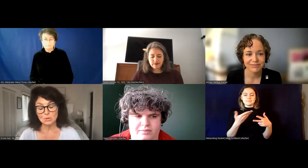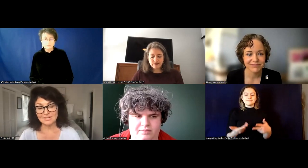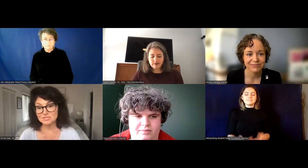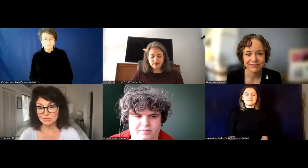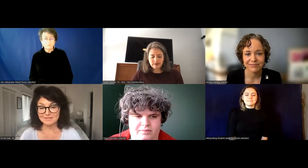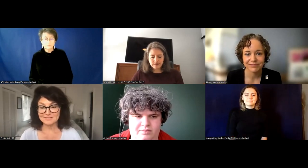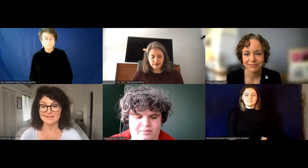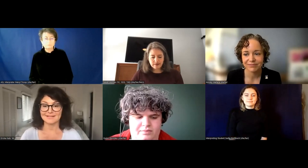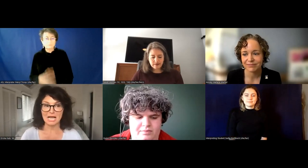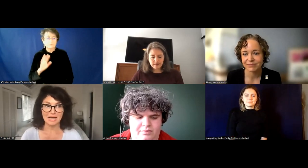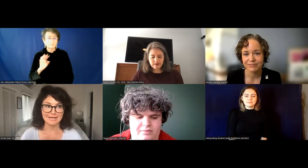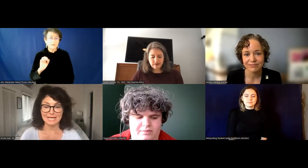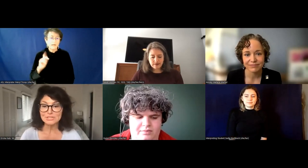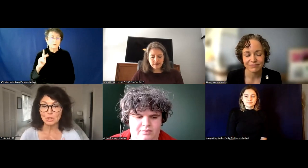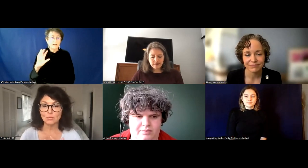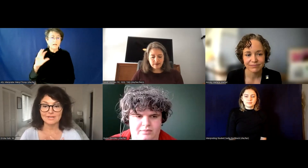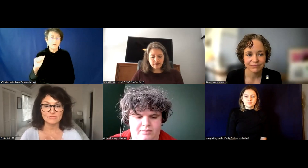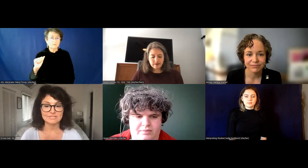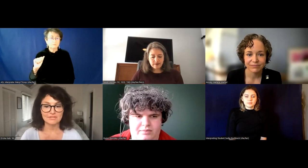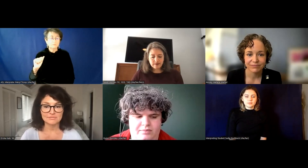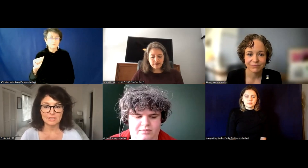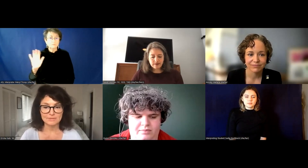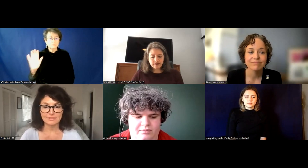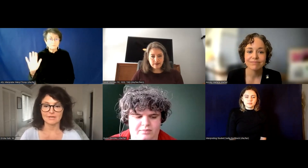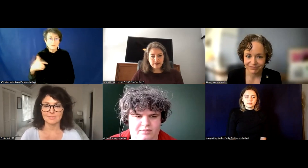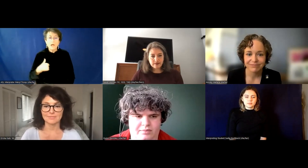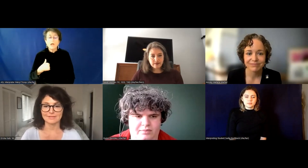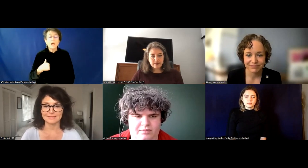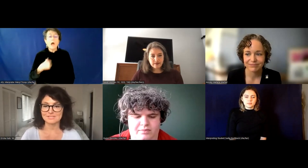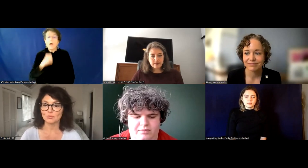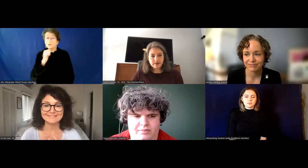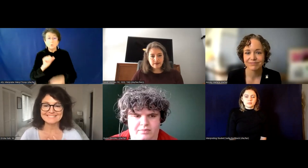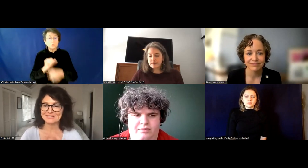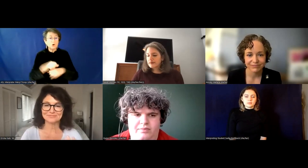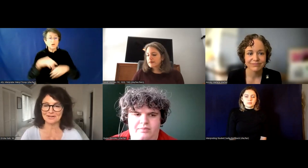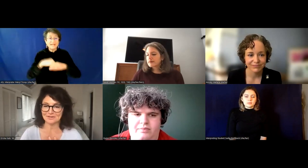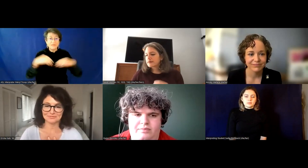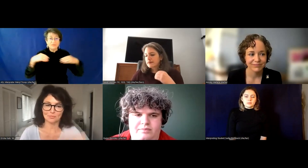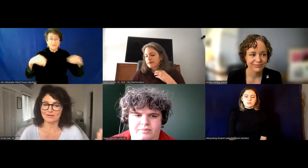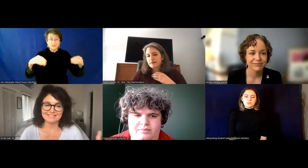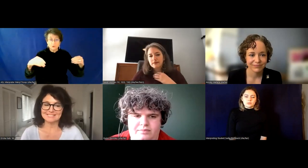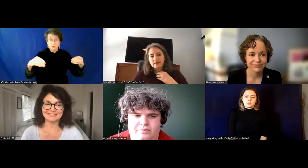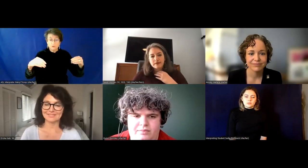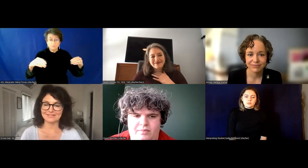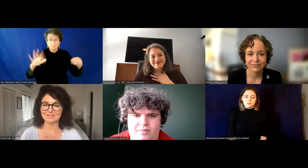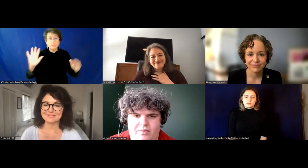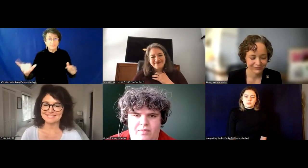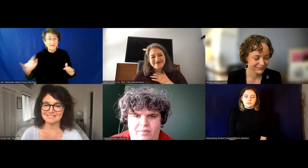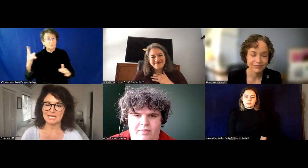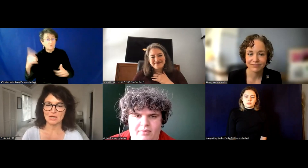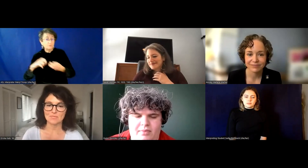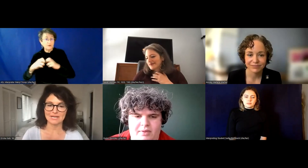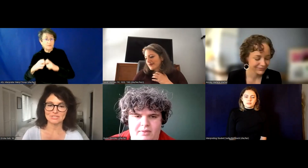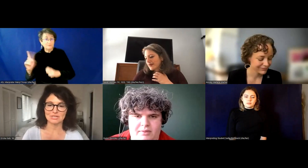So I'll start by saying I, I don't work in the retail environment. Um, it, it's a weakness of, of where I sit in the, in the